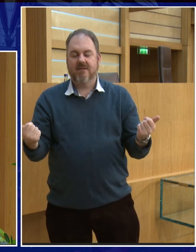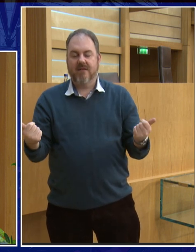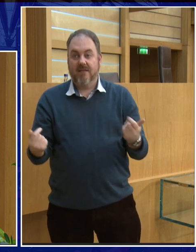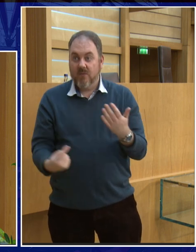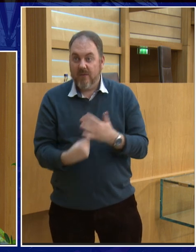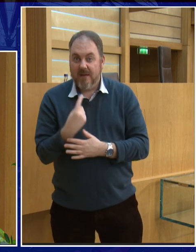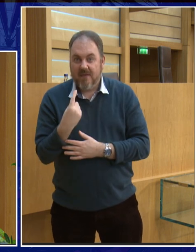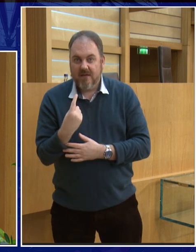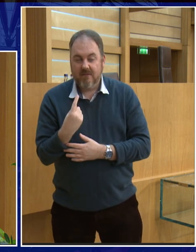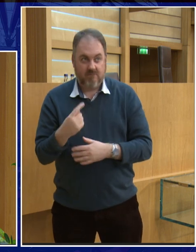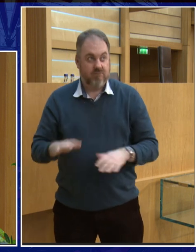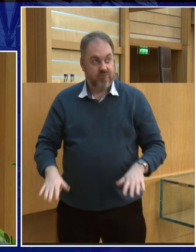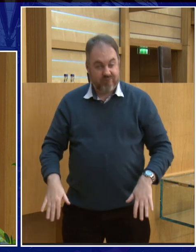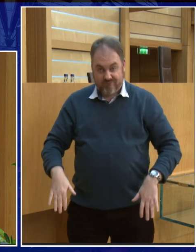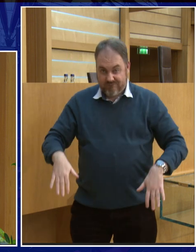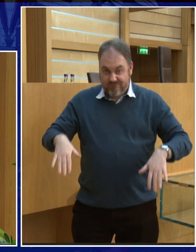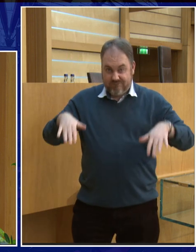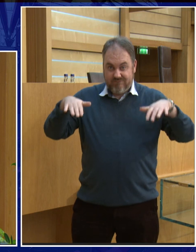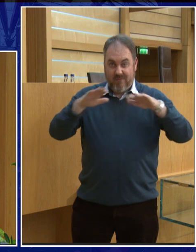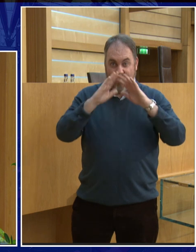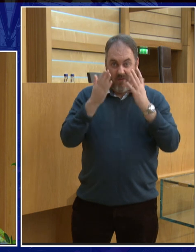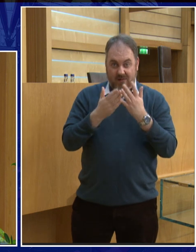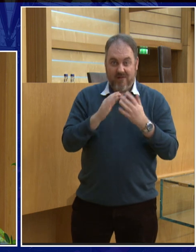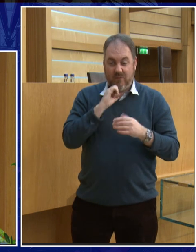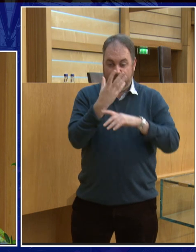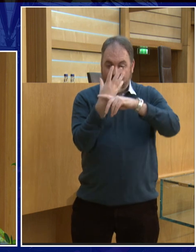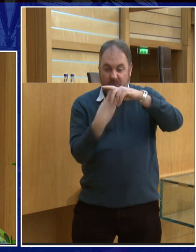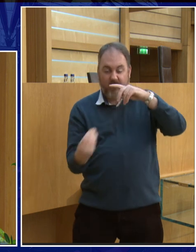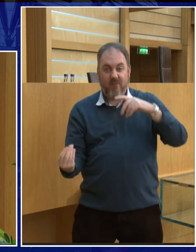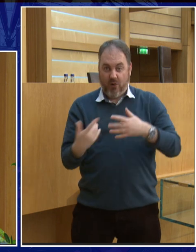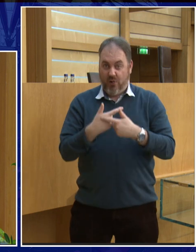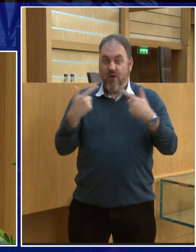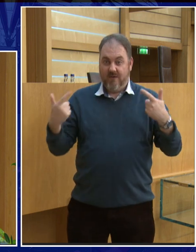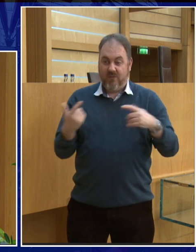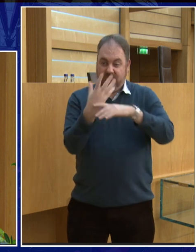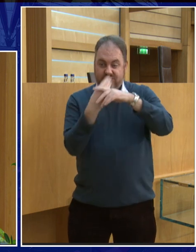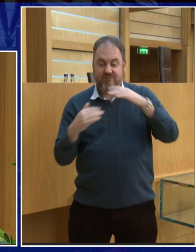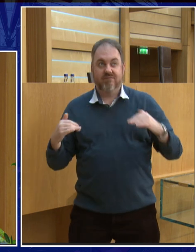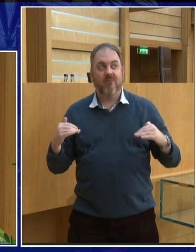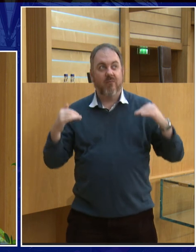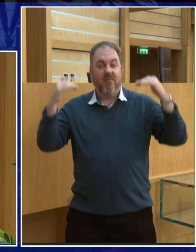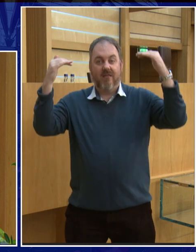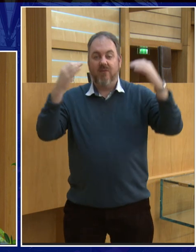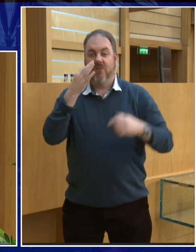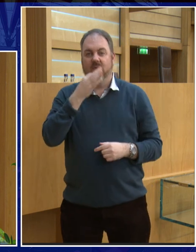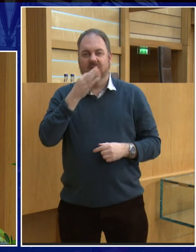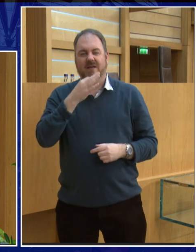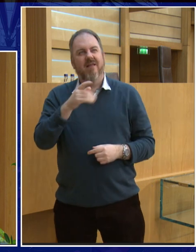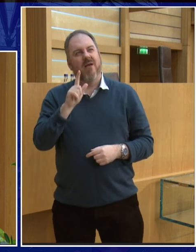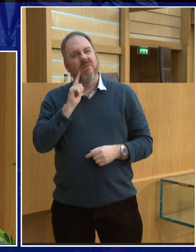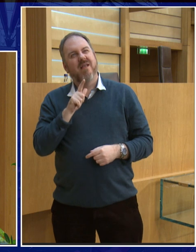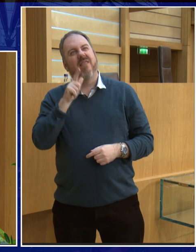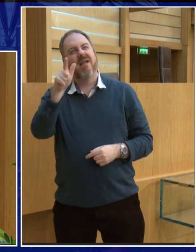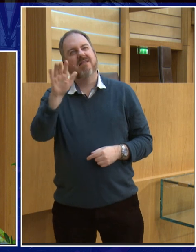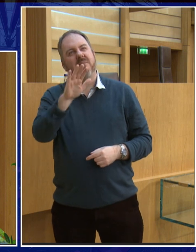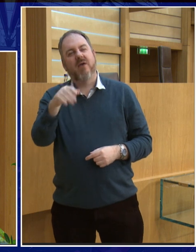that happens quite a bit of the world will be submerged underwater and so the whole world could change now this isn't going to happen for about another